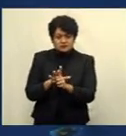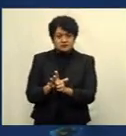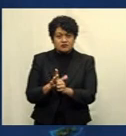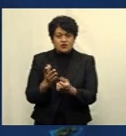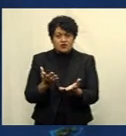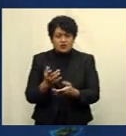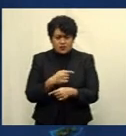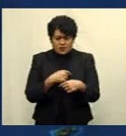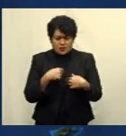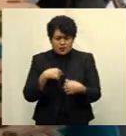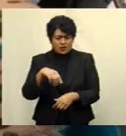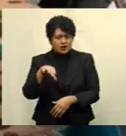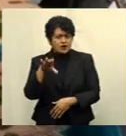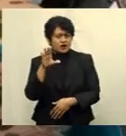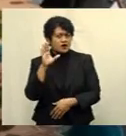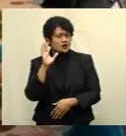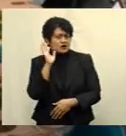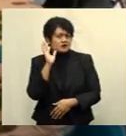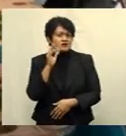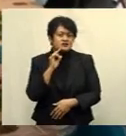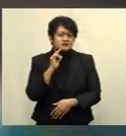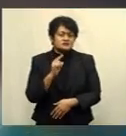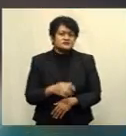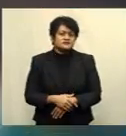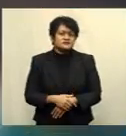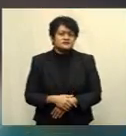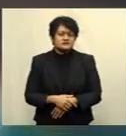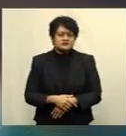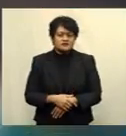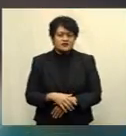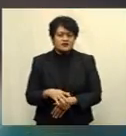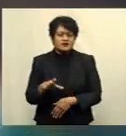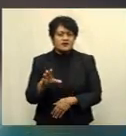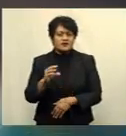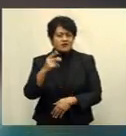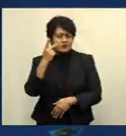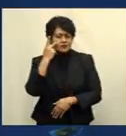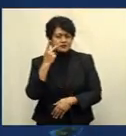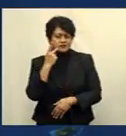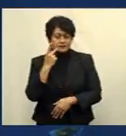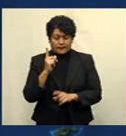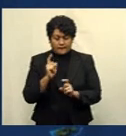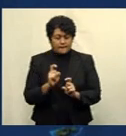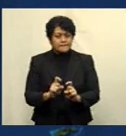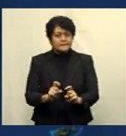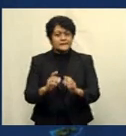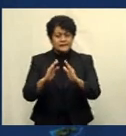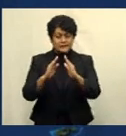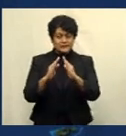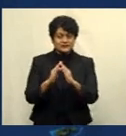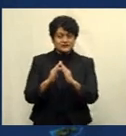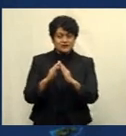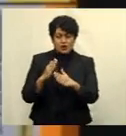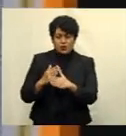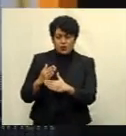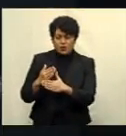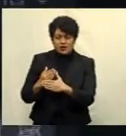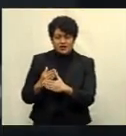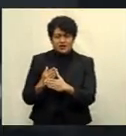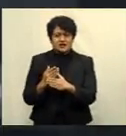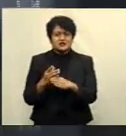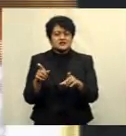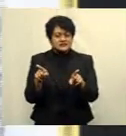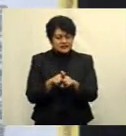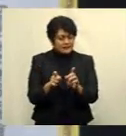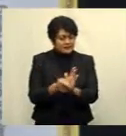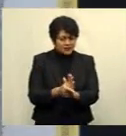heard the plight and frustrations of parents who were staying home, working, as well as homeschooling